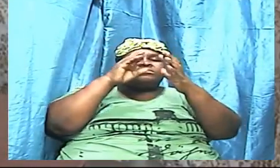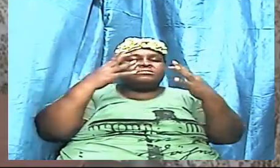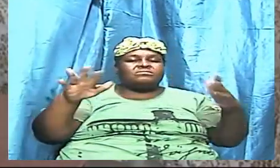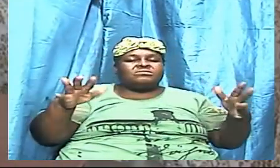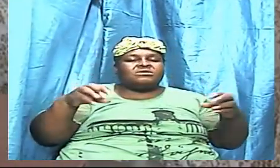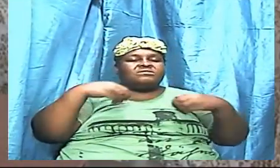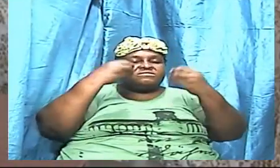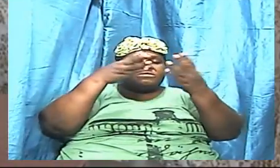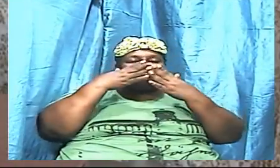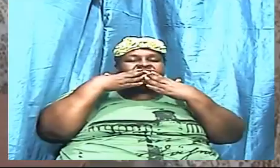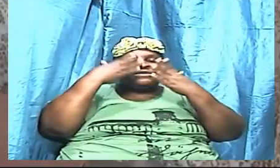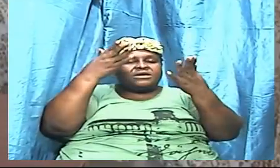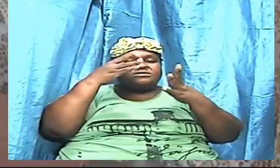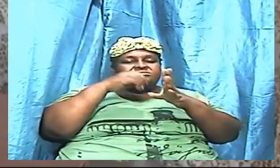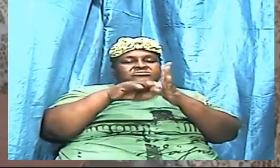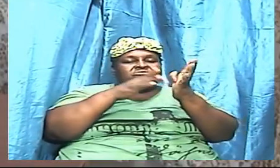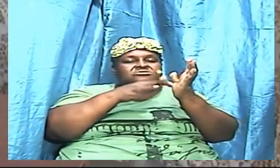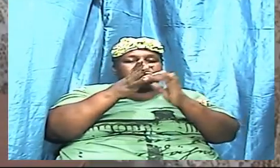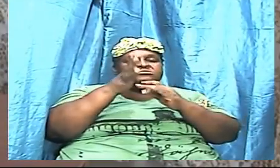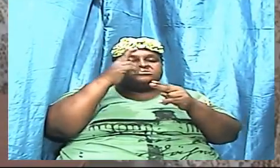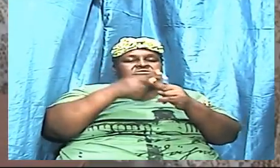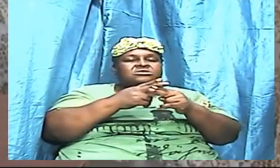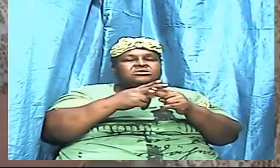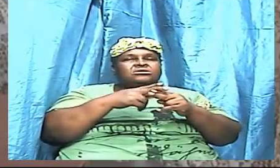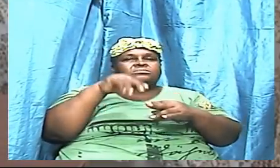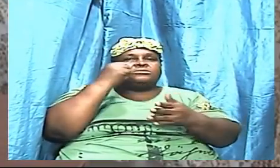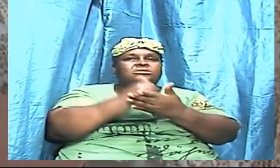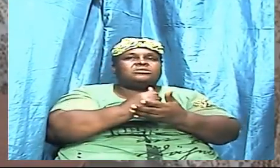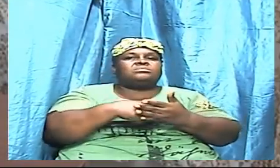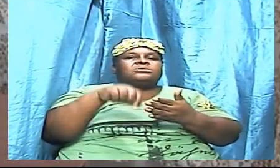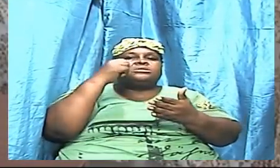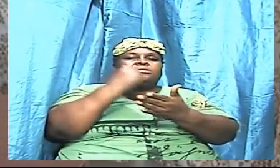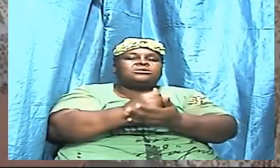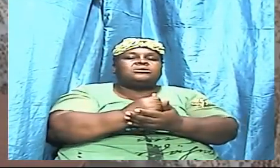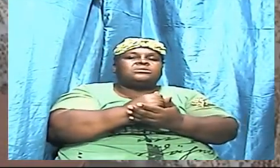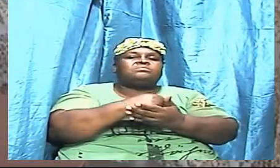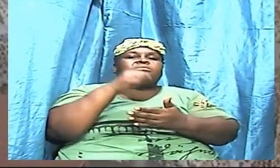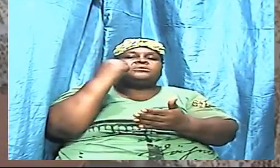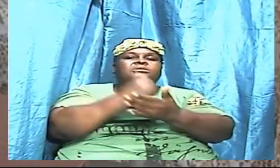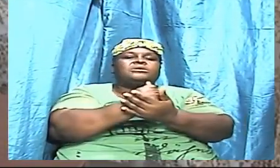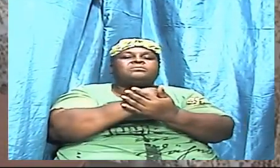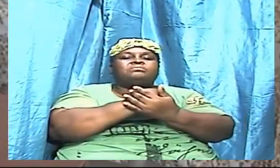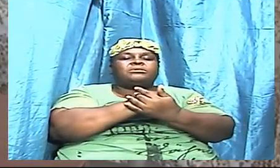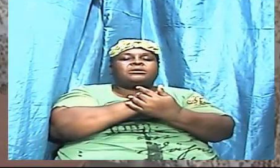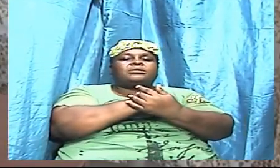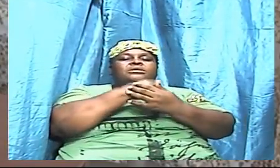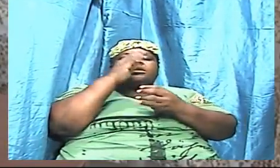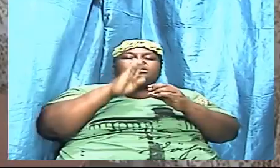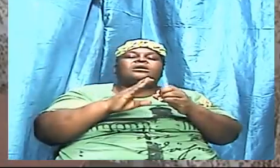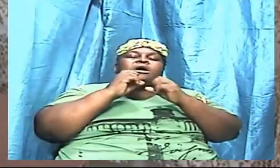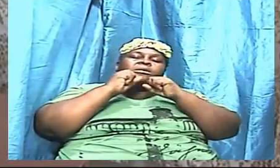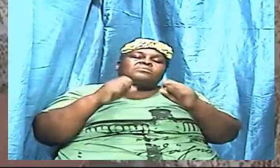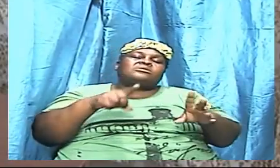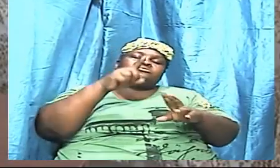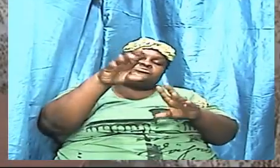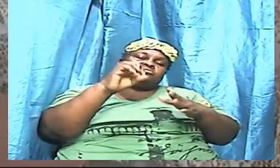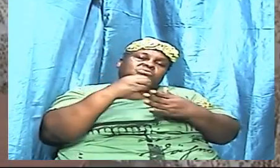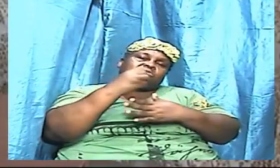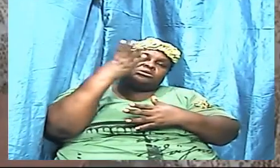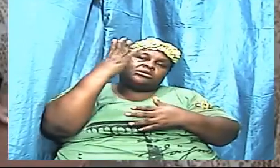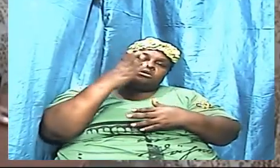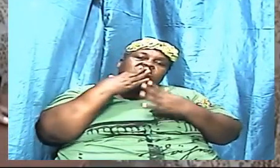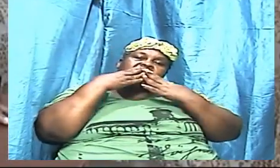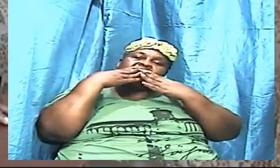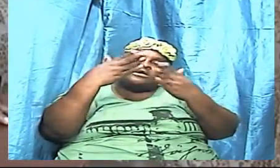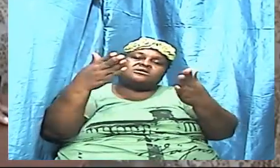in Jesus name amen and amen God bless you richly thanks again for being